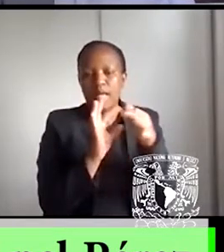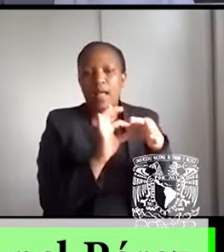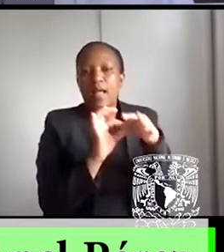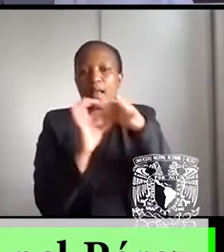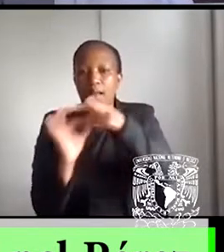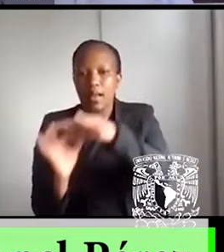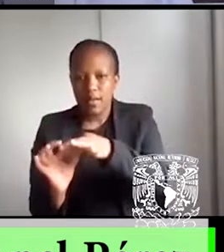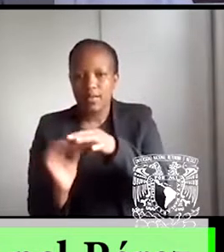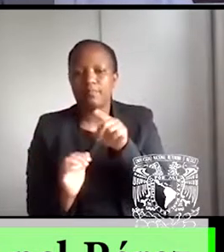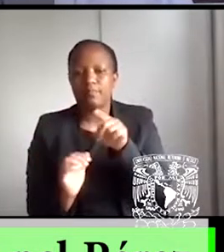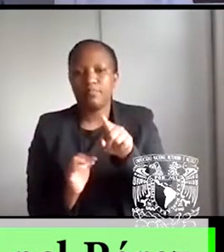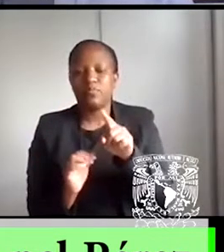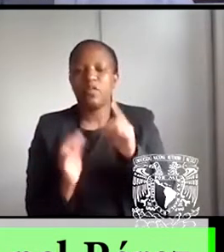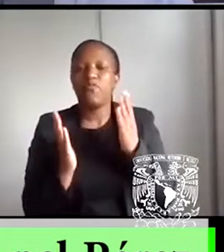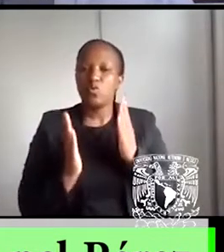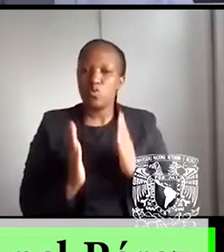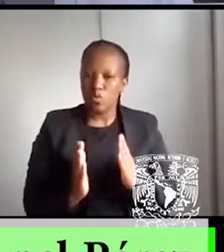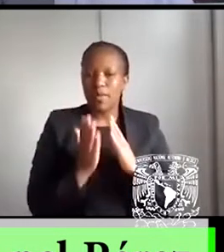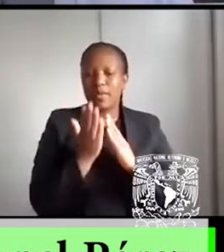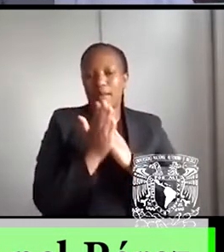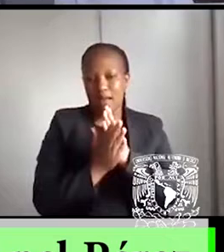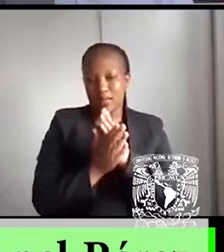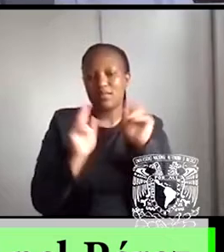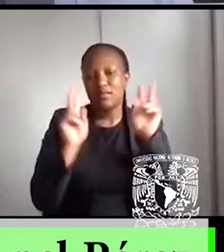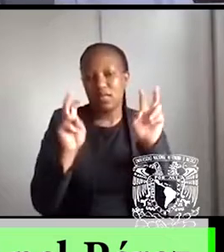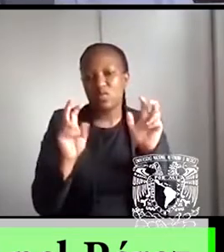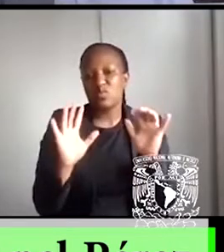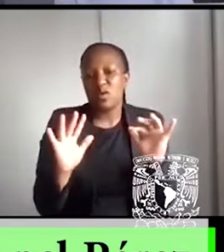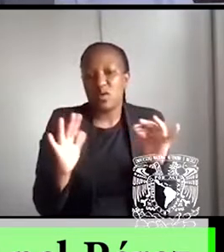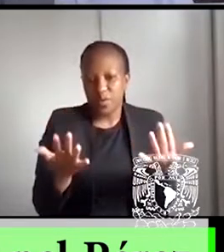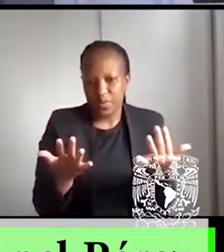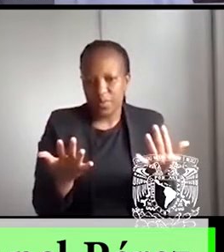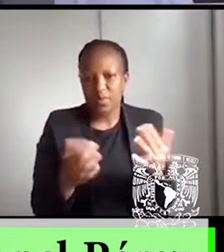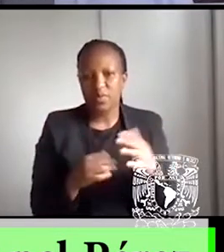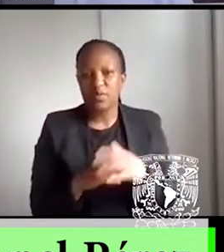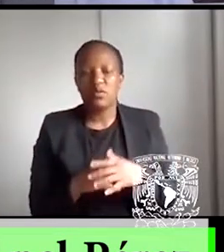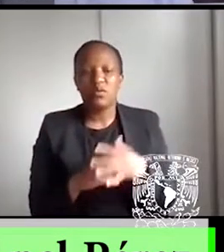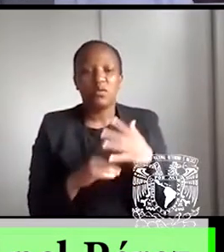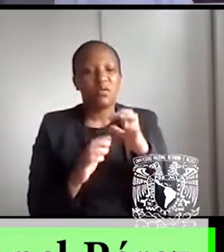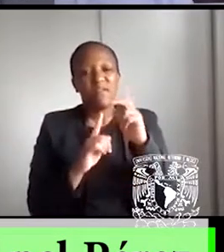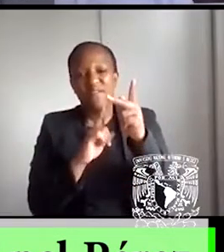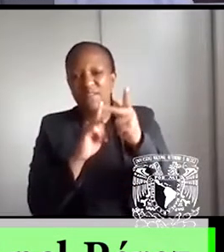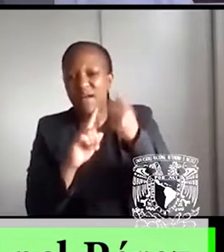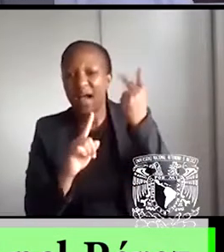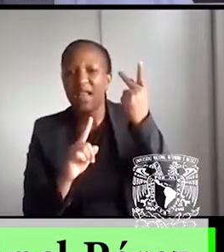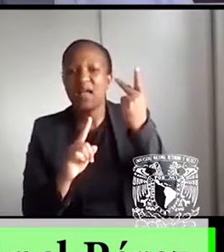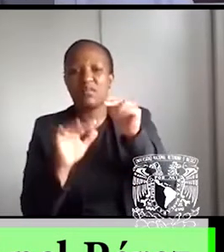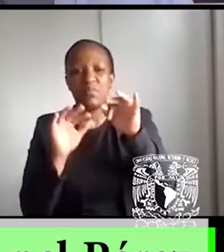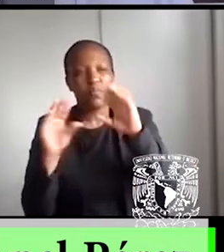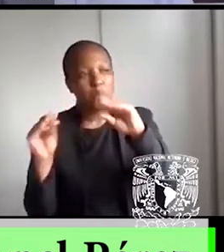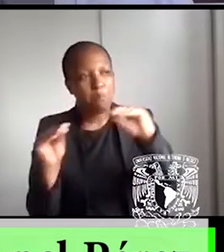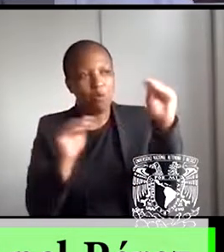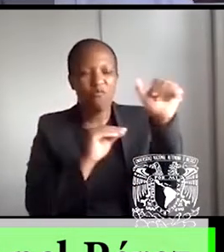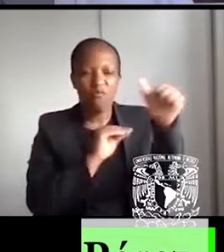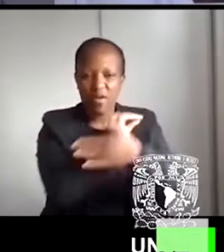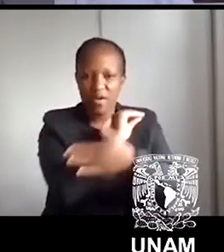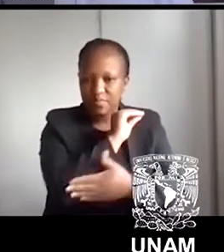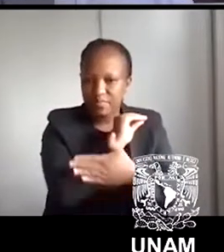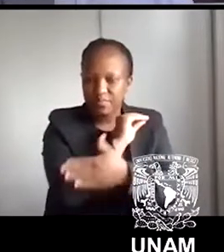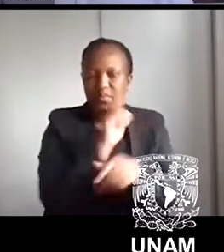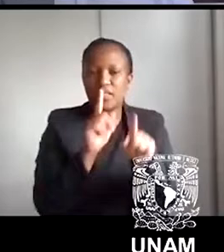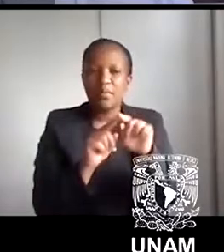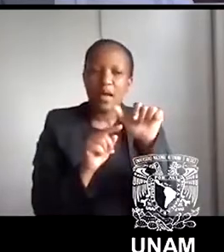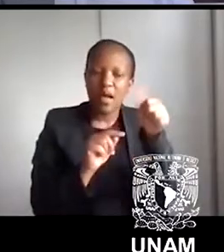human rights issues such as violence, as migration and other contemporary issues